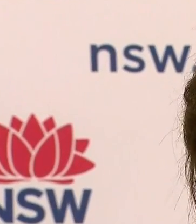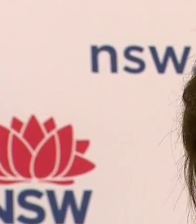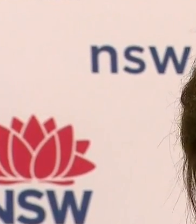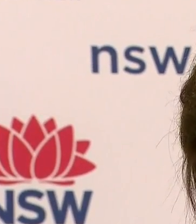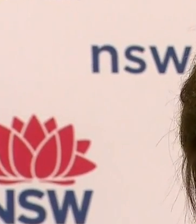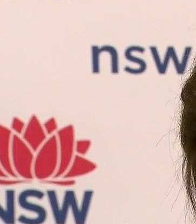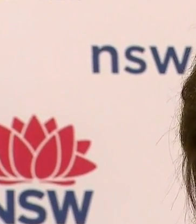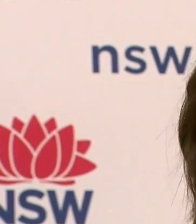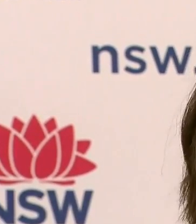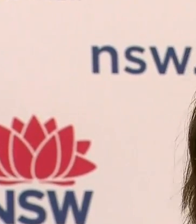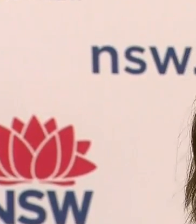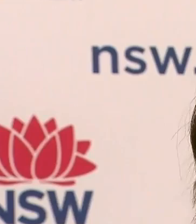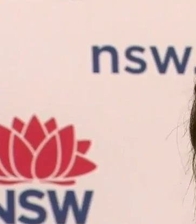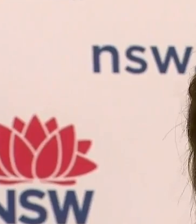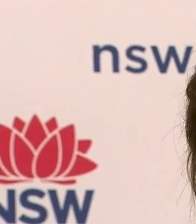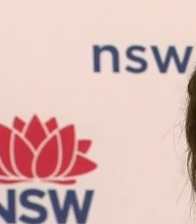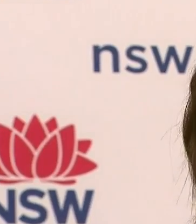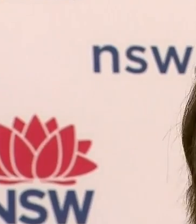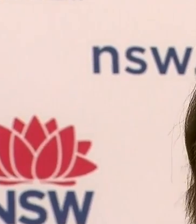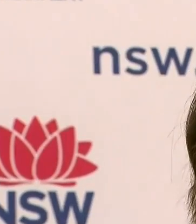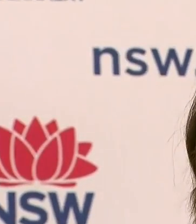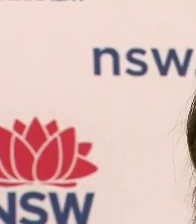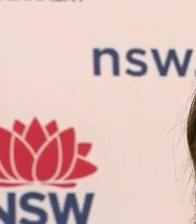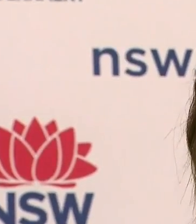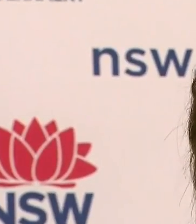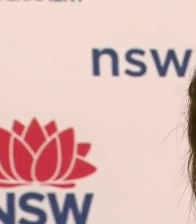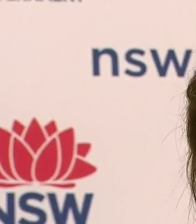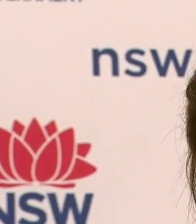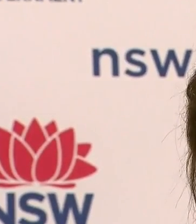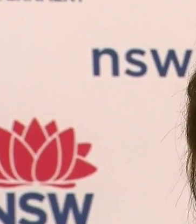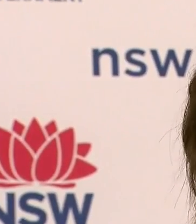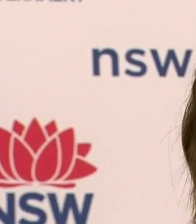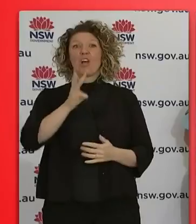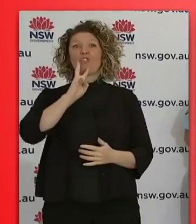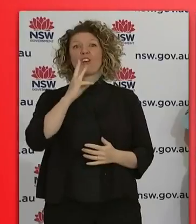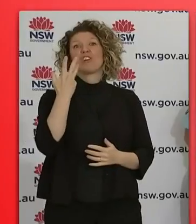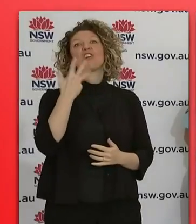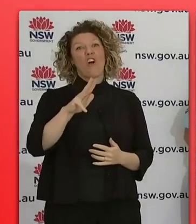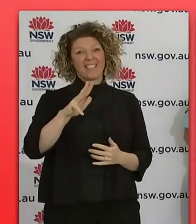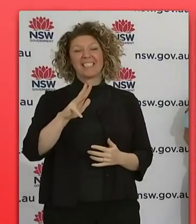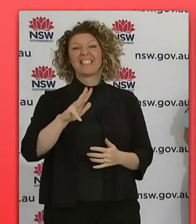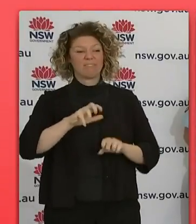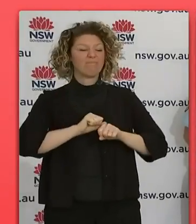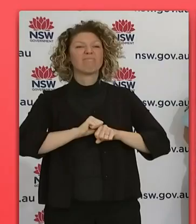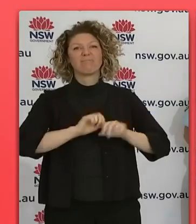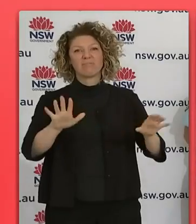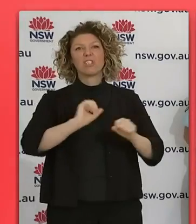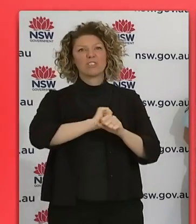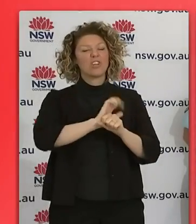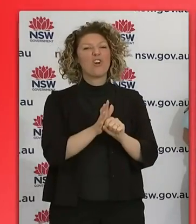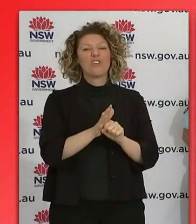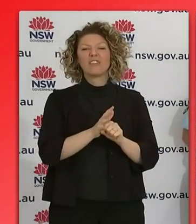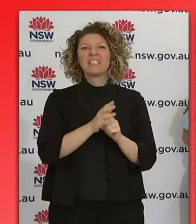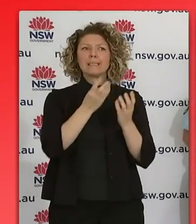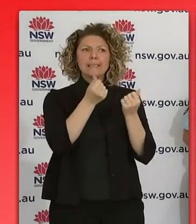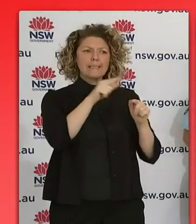come forward to get tested. We had, unfortunately, 390 cases of community transmission. Some are still under investigation,